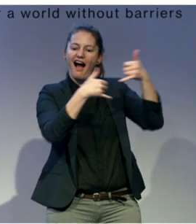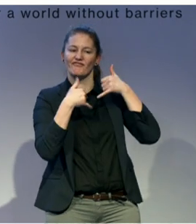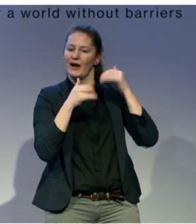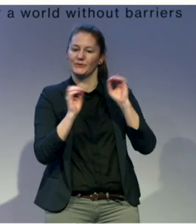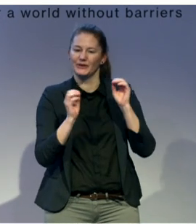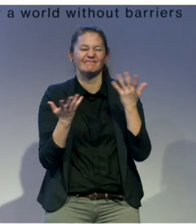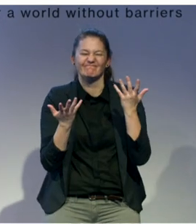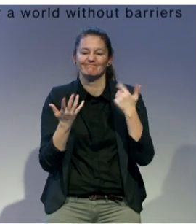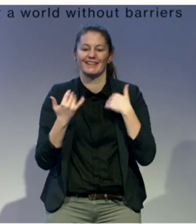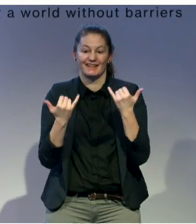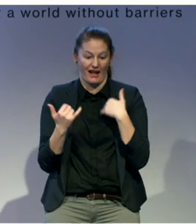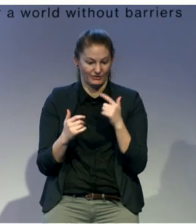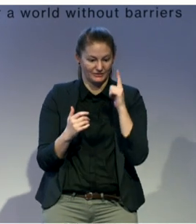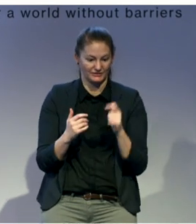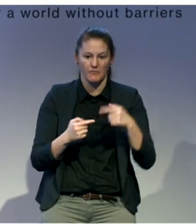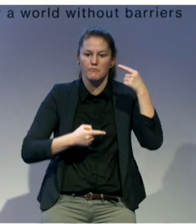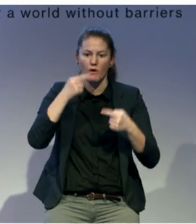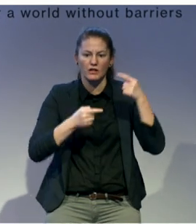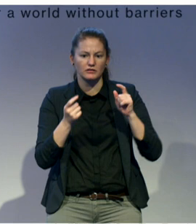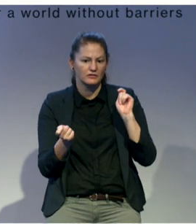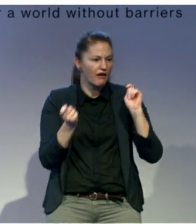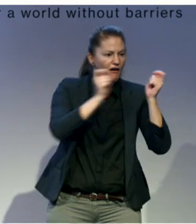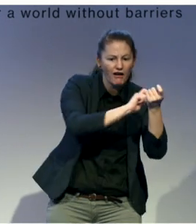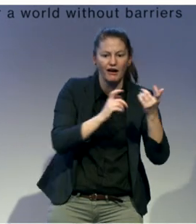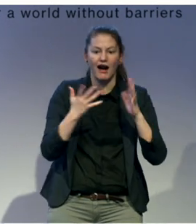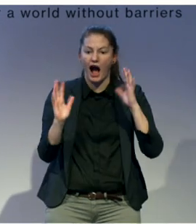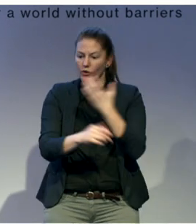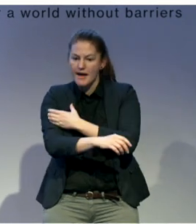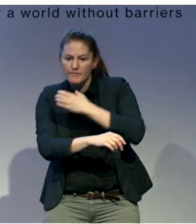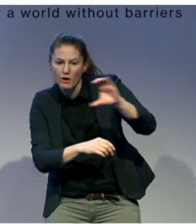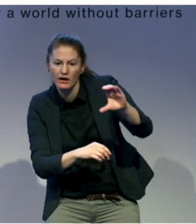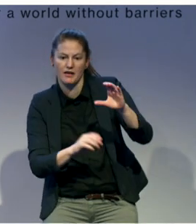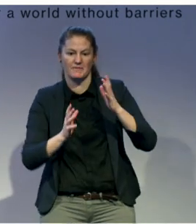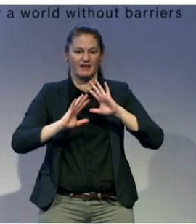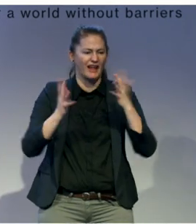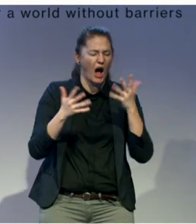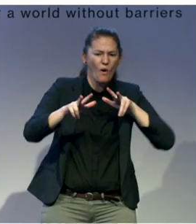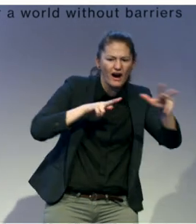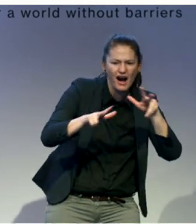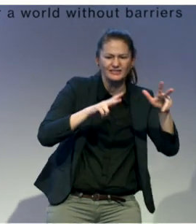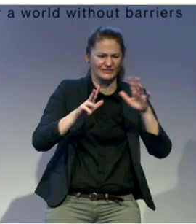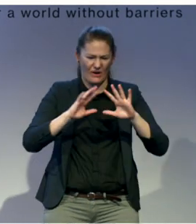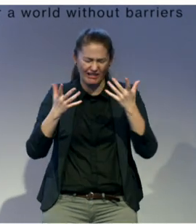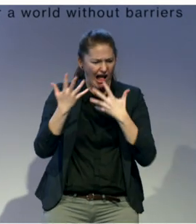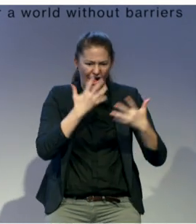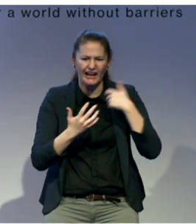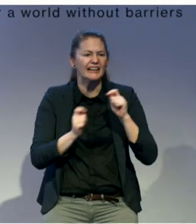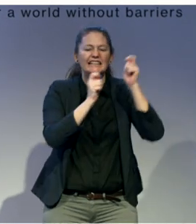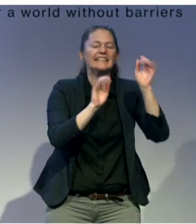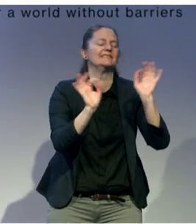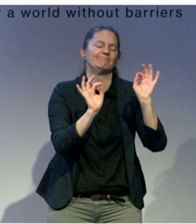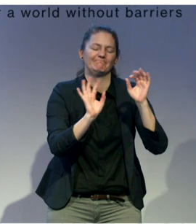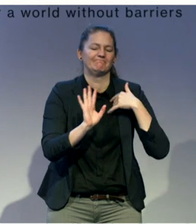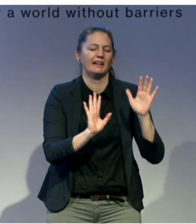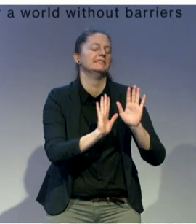power is organized takes a long time, and we feel that we're still in a process of